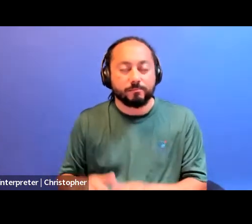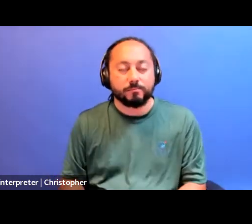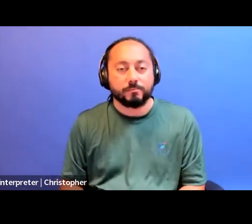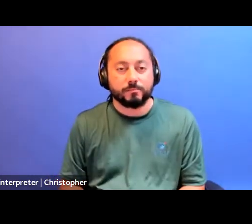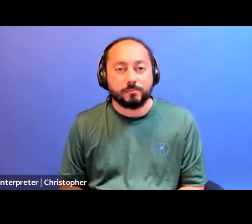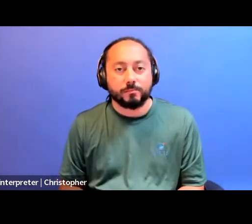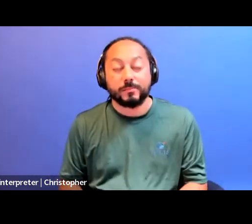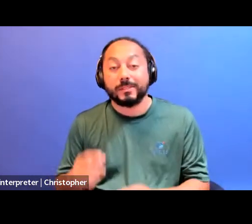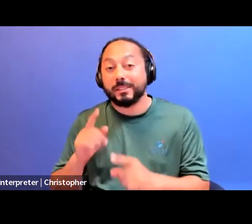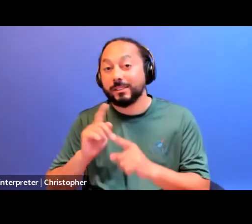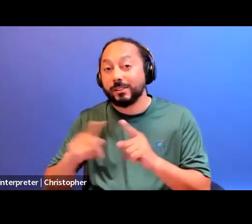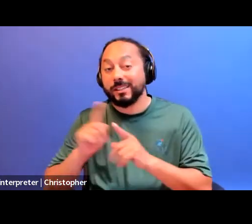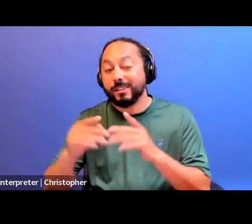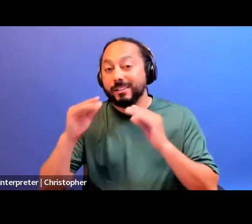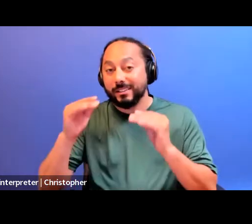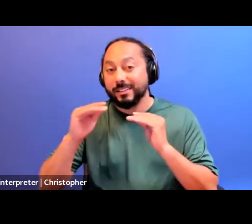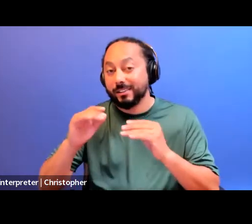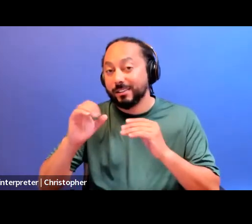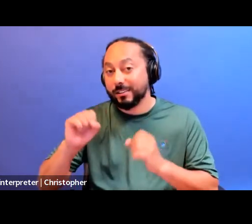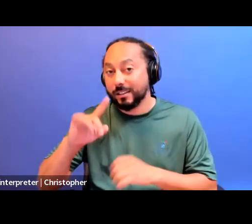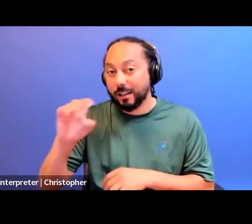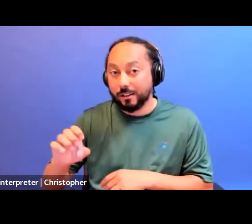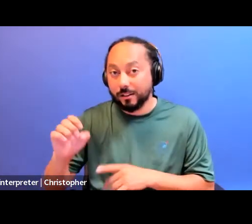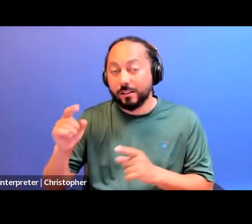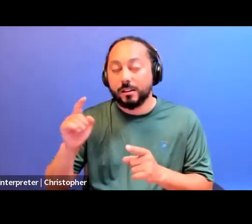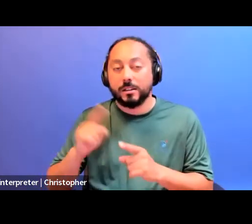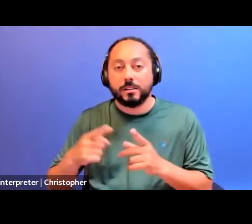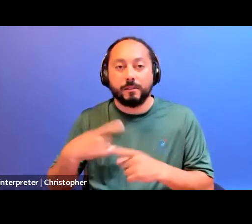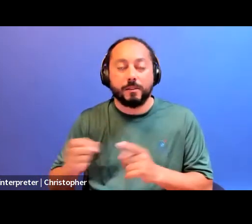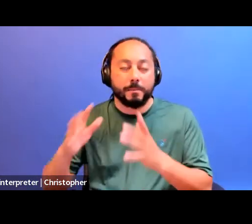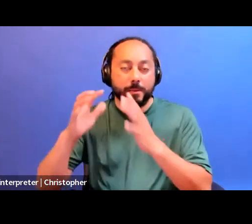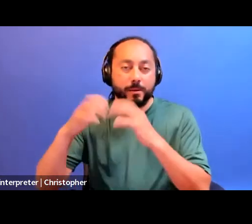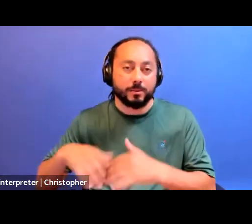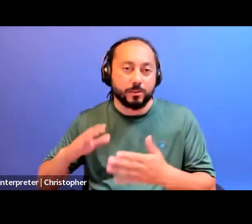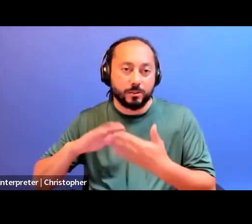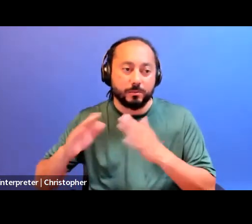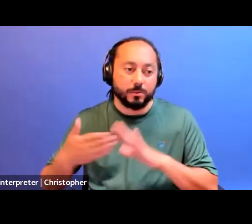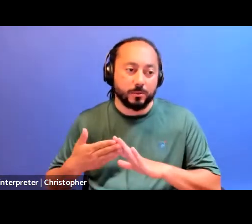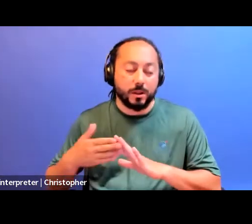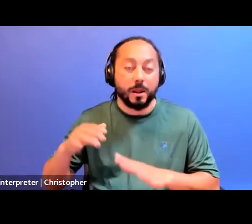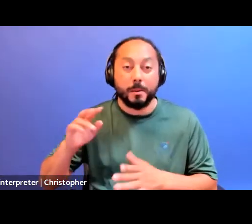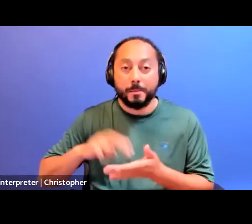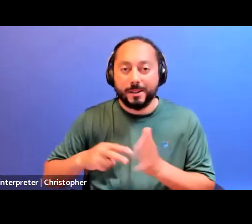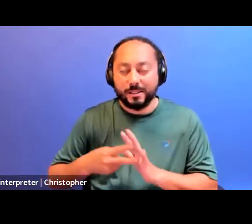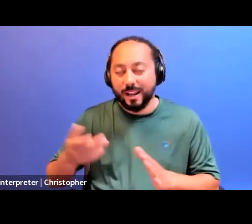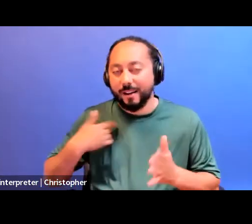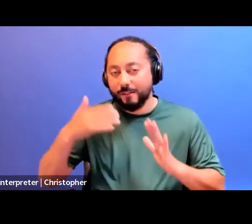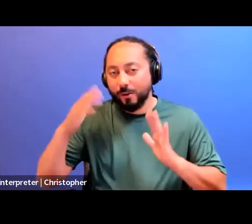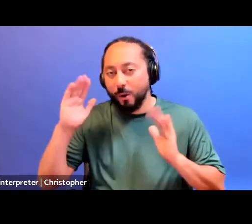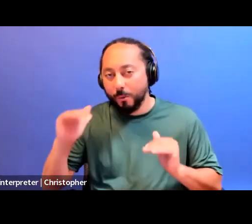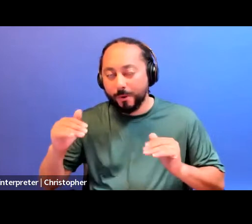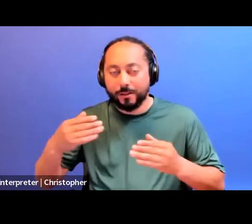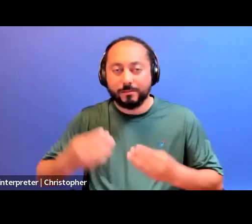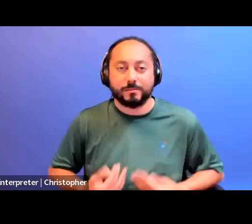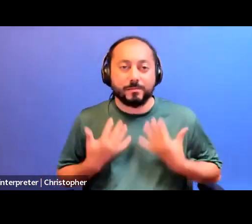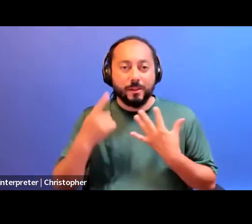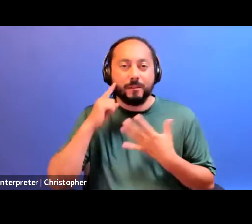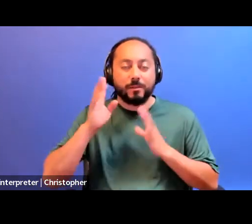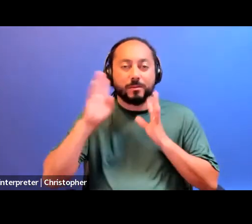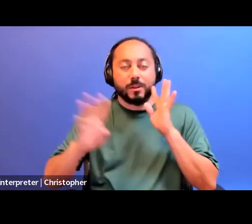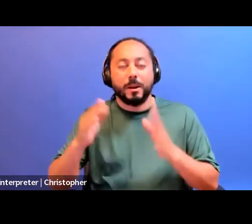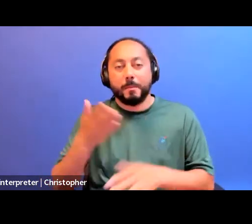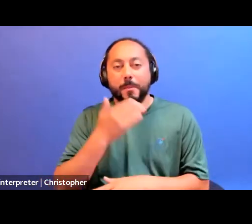of collectivized life emerging from abolitionist communities are sources of hope and inspiration for creating a better world.